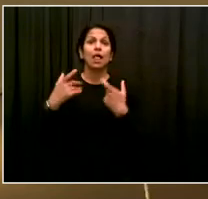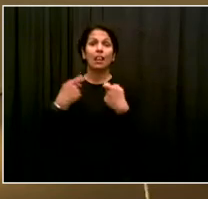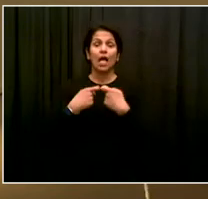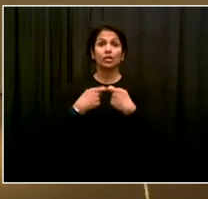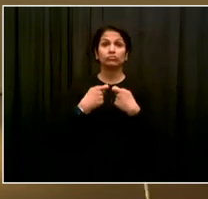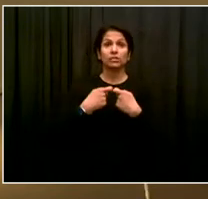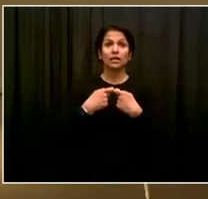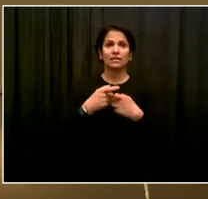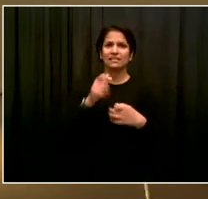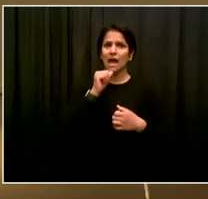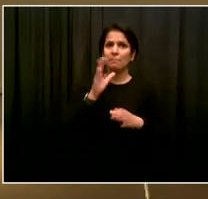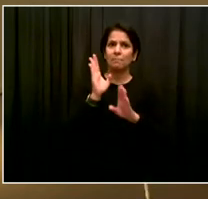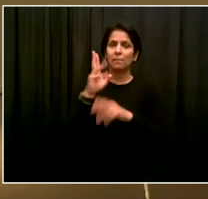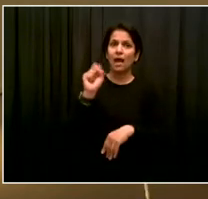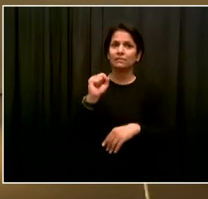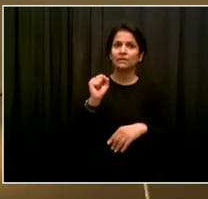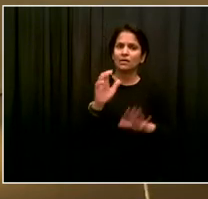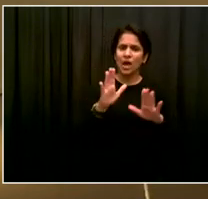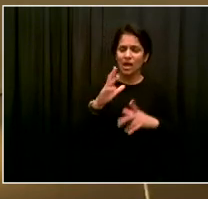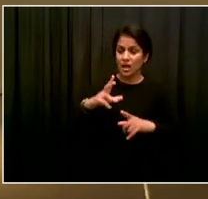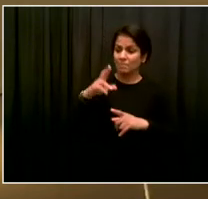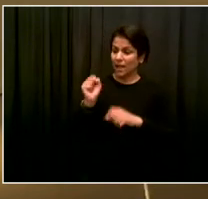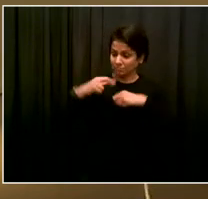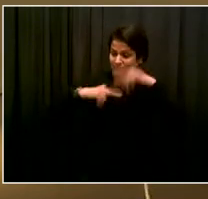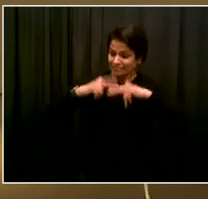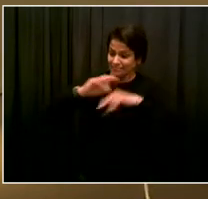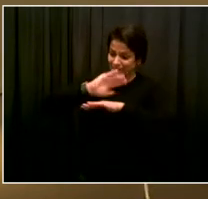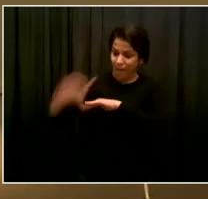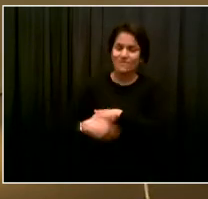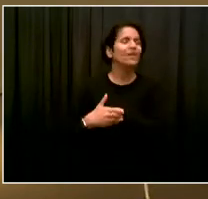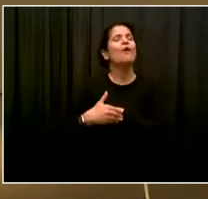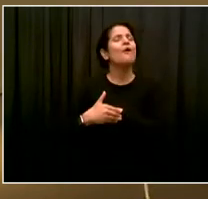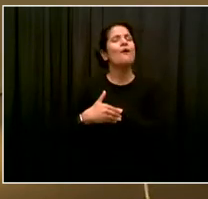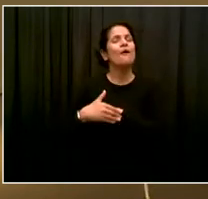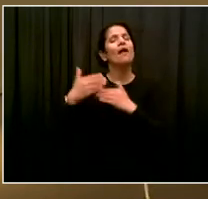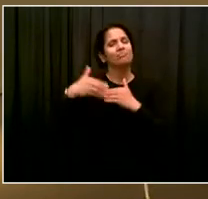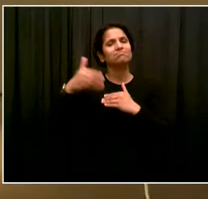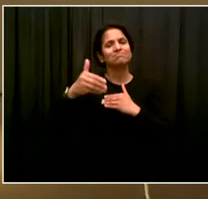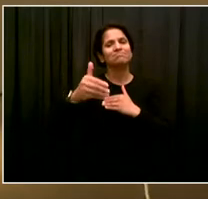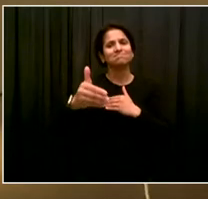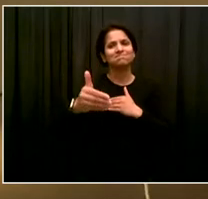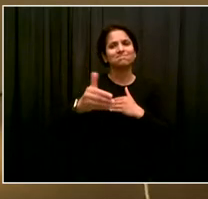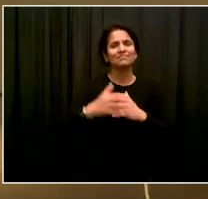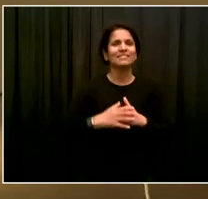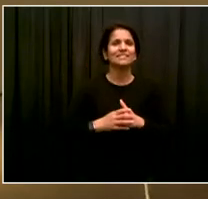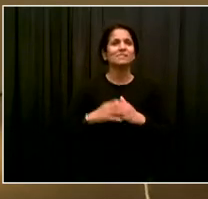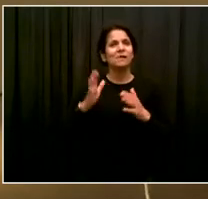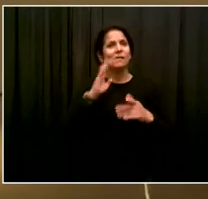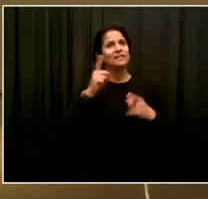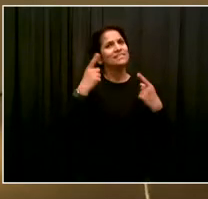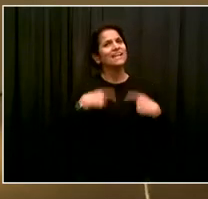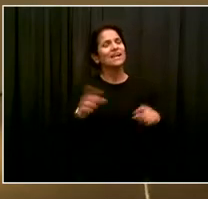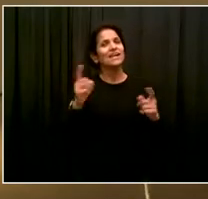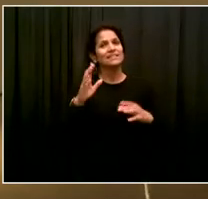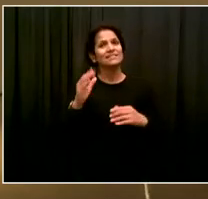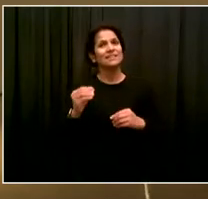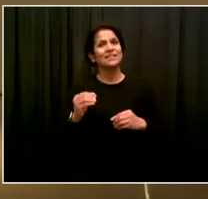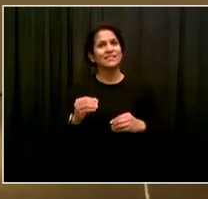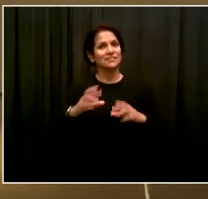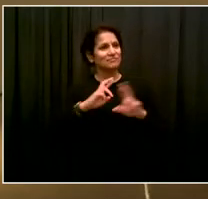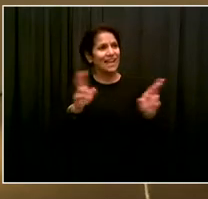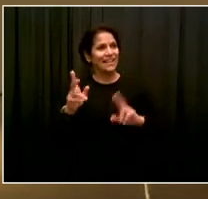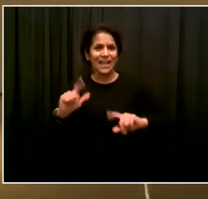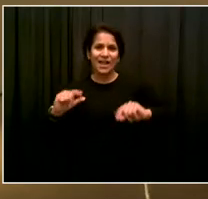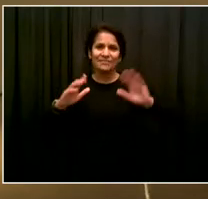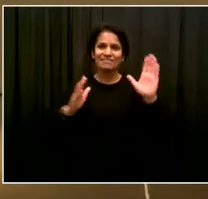But today's news means the wheels are in motion and we cannot turn back. If New York City can do this, every municipality